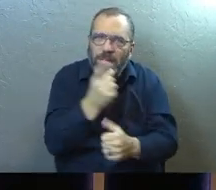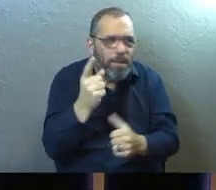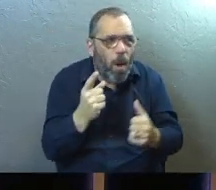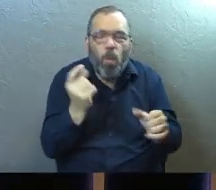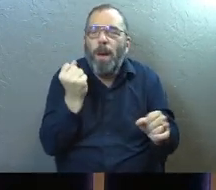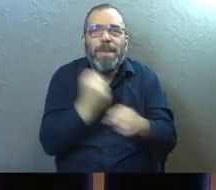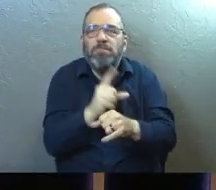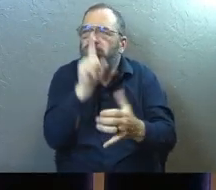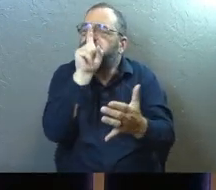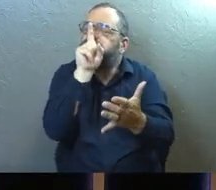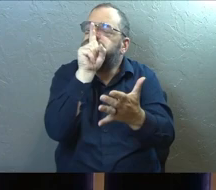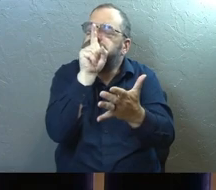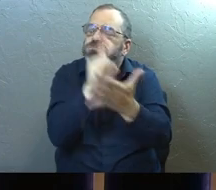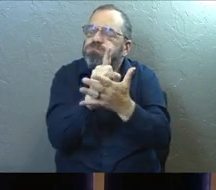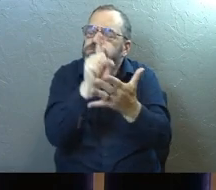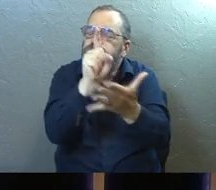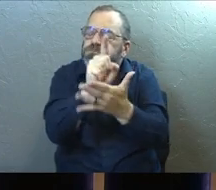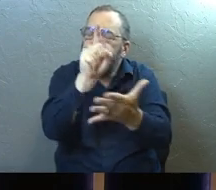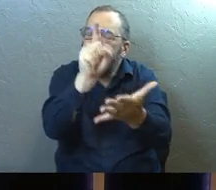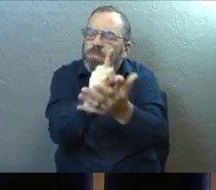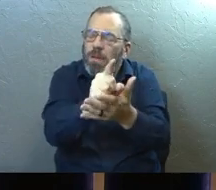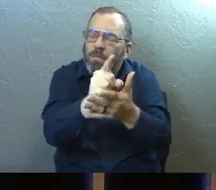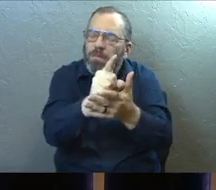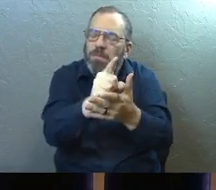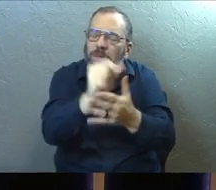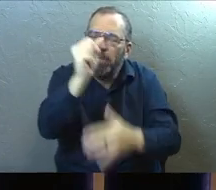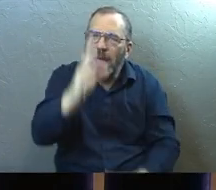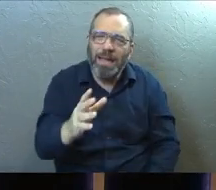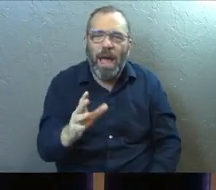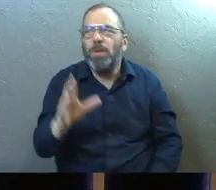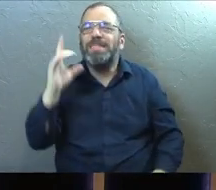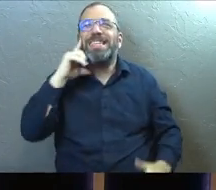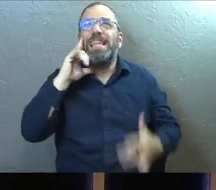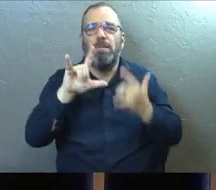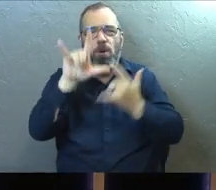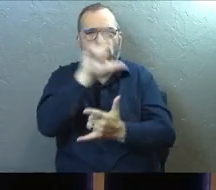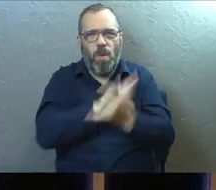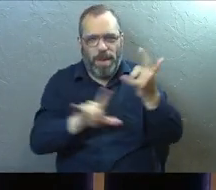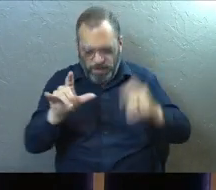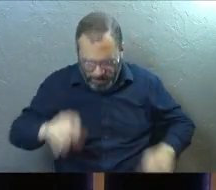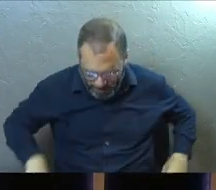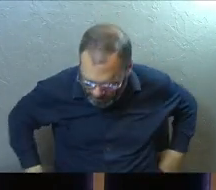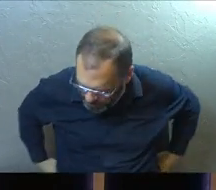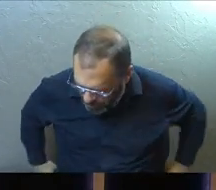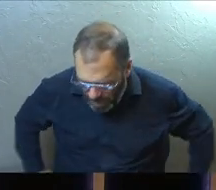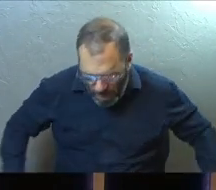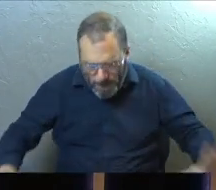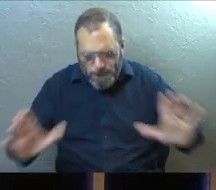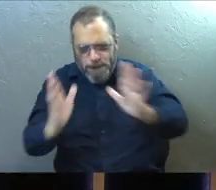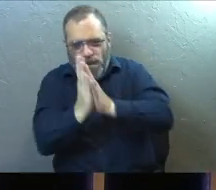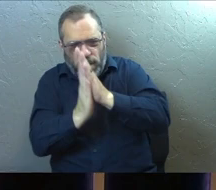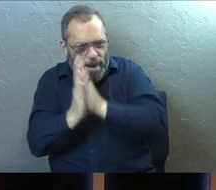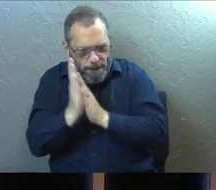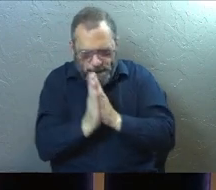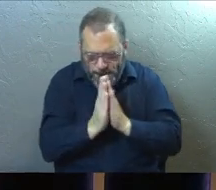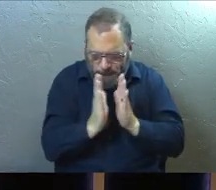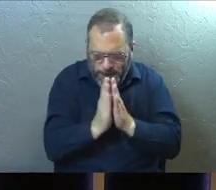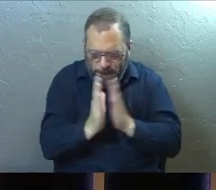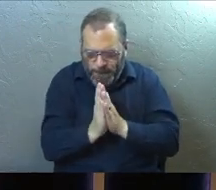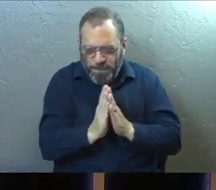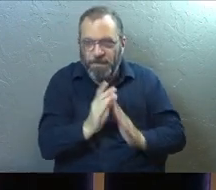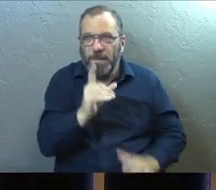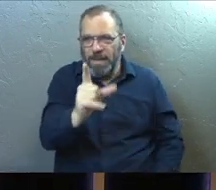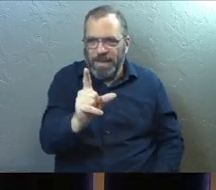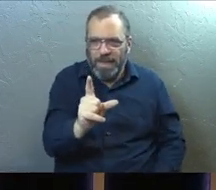in love with him? Can we just recapture that from the romantic realm for just a minute? And can we just say that someone